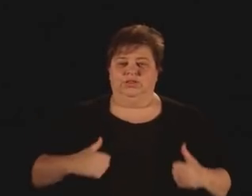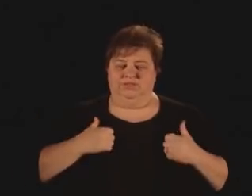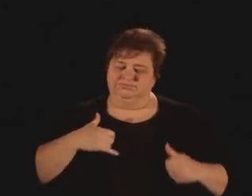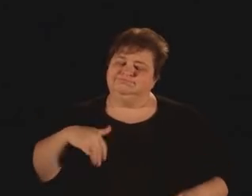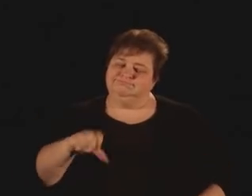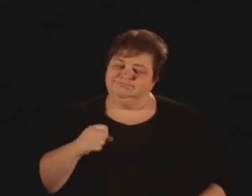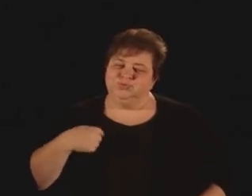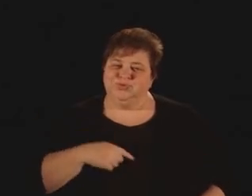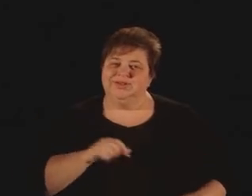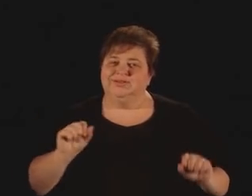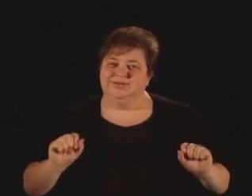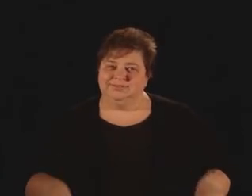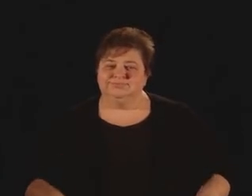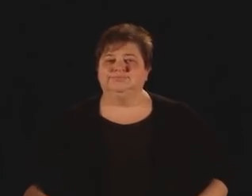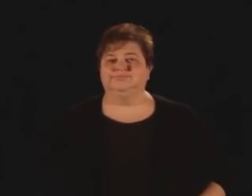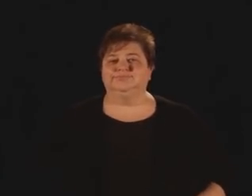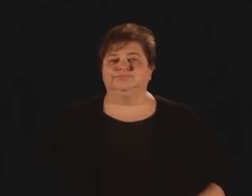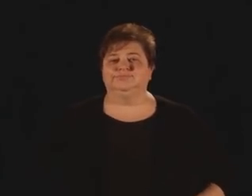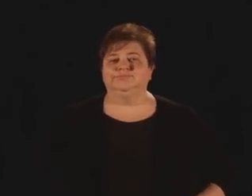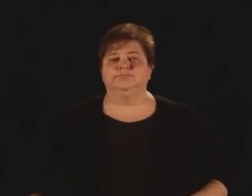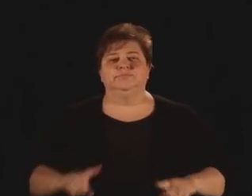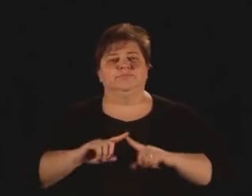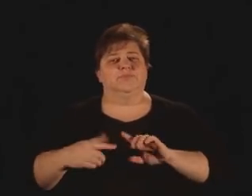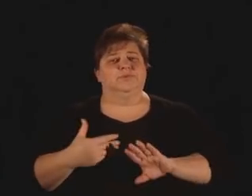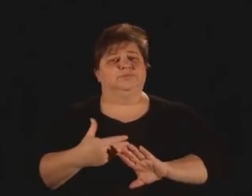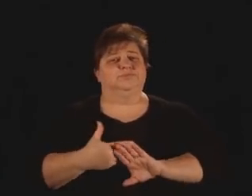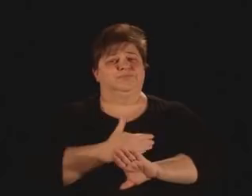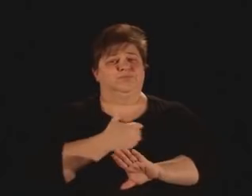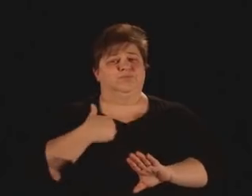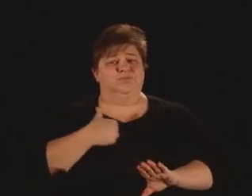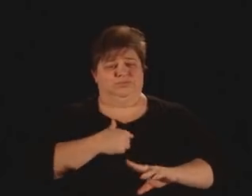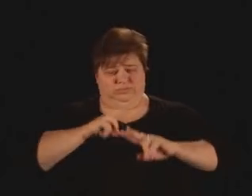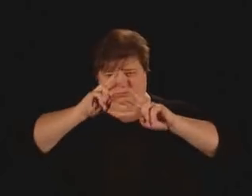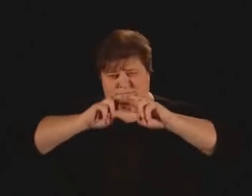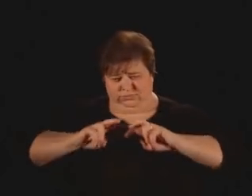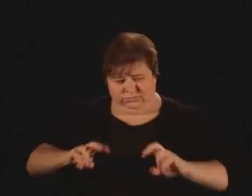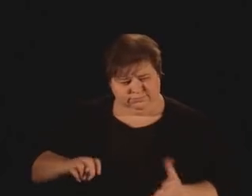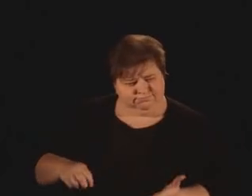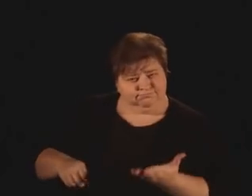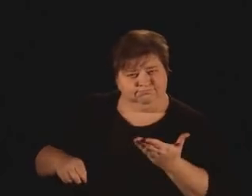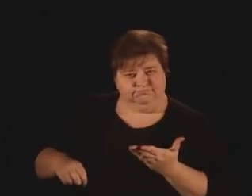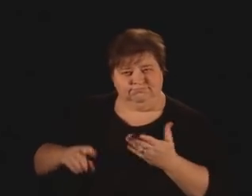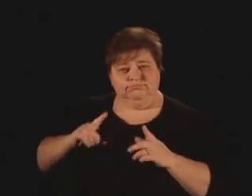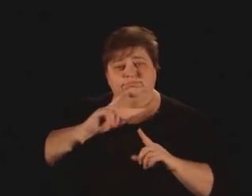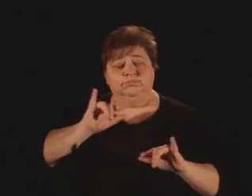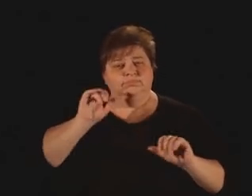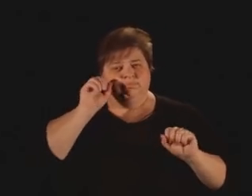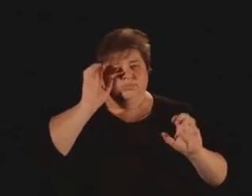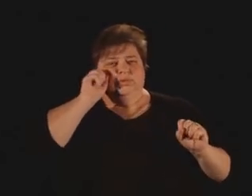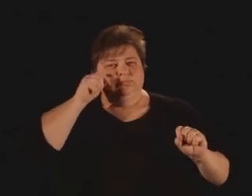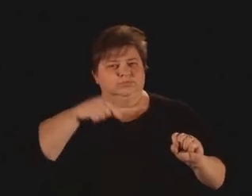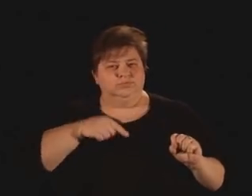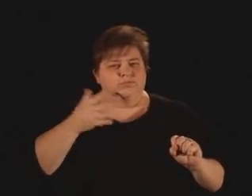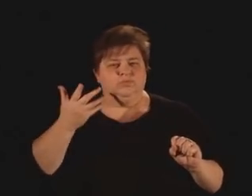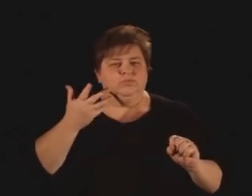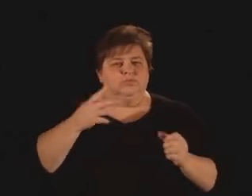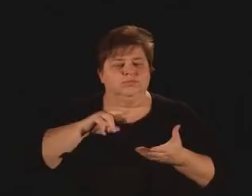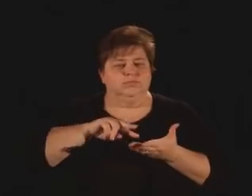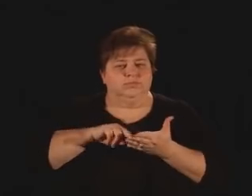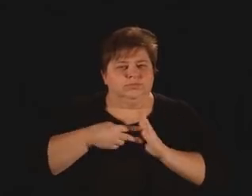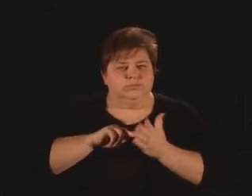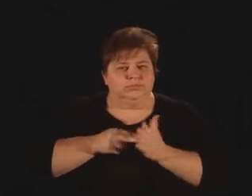Yes, we can. But before we look at the science of surprise, you need to know what a formative event is.